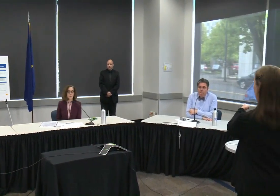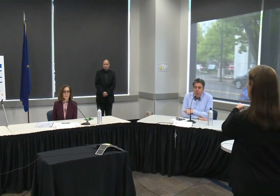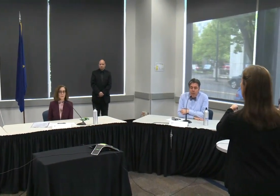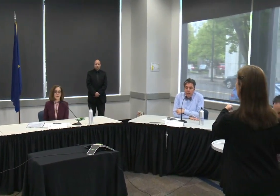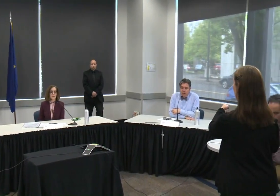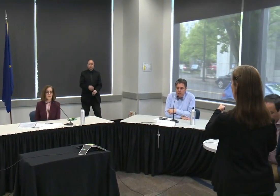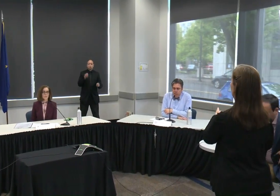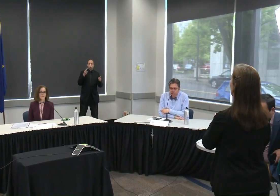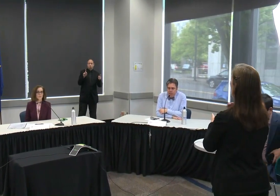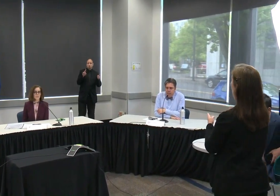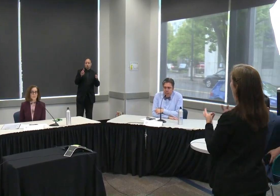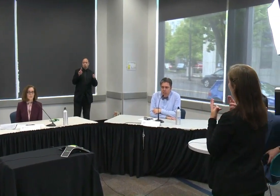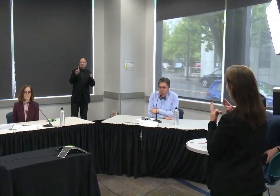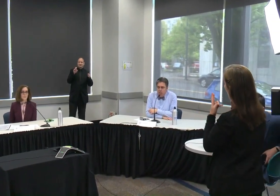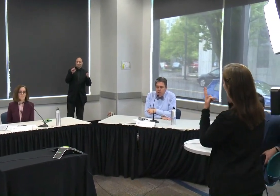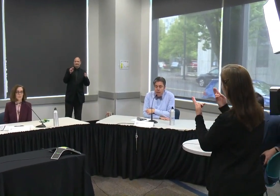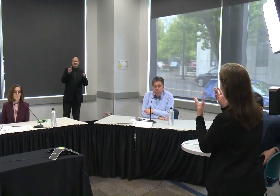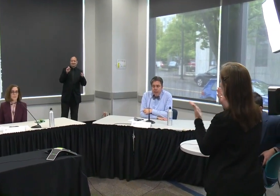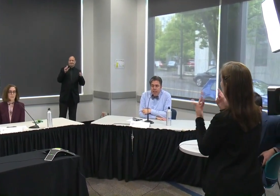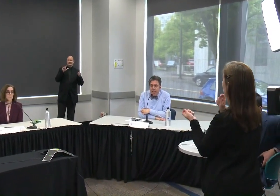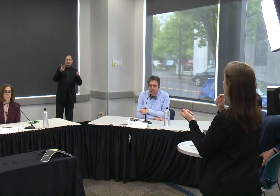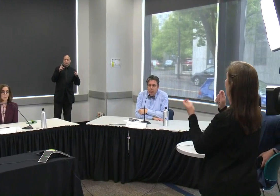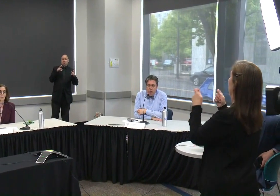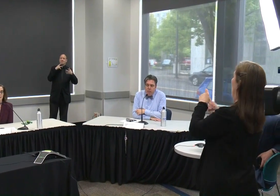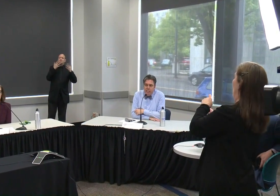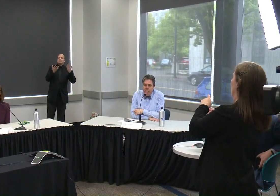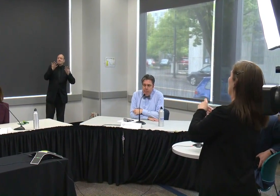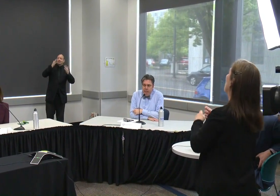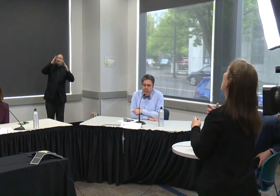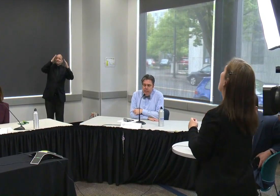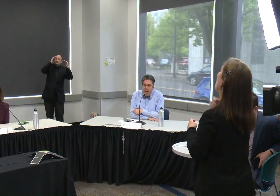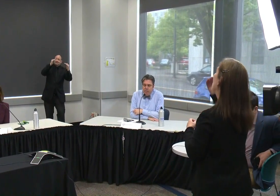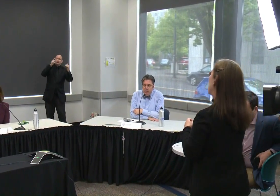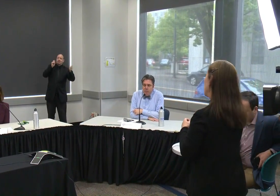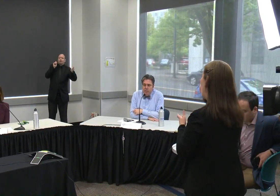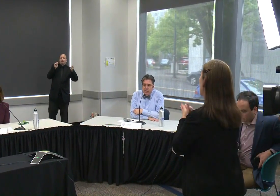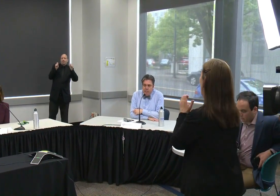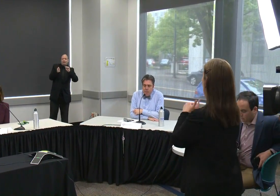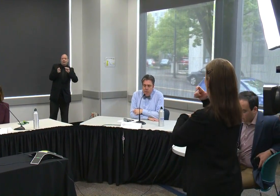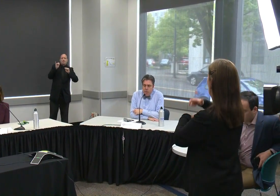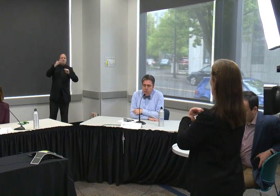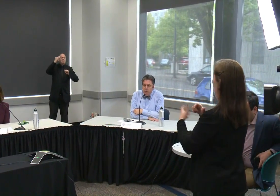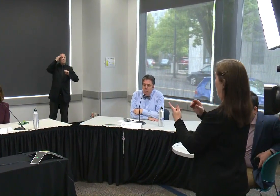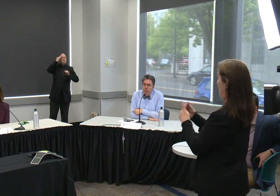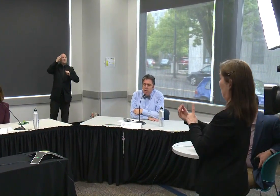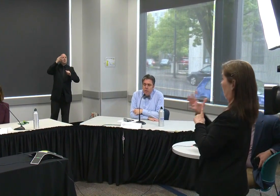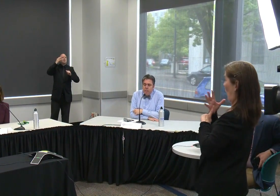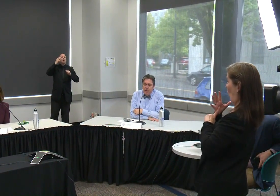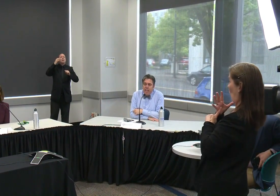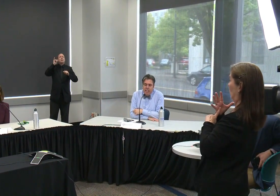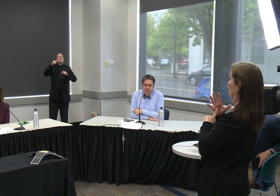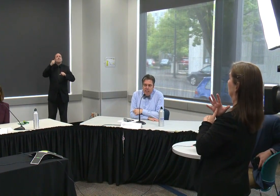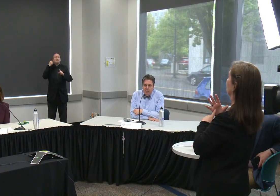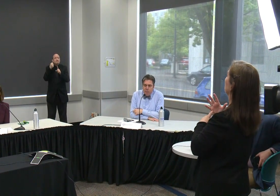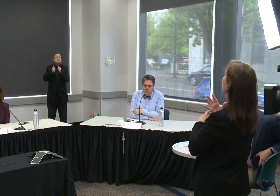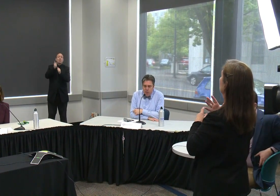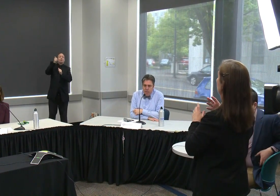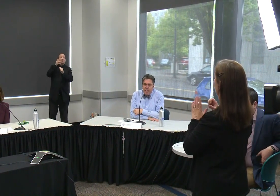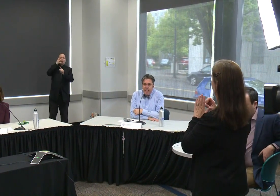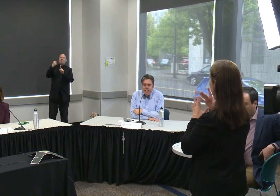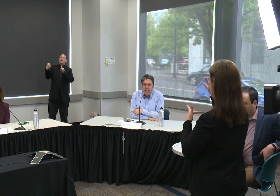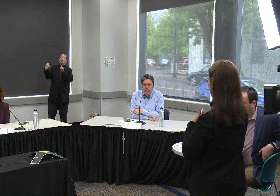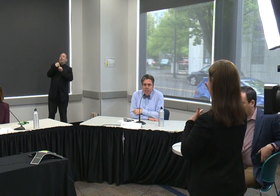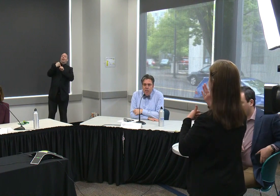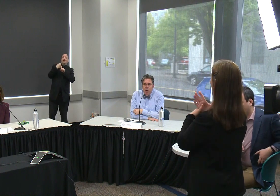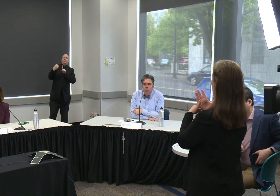but we know that transmission occurs primarily in those 14 day period after someone is exposed so as we identify someone with